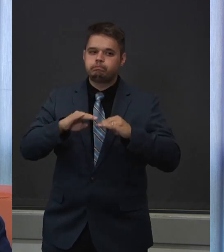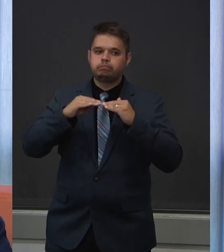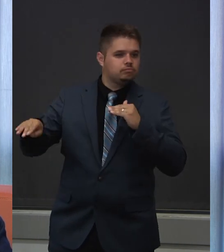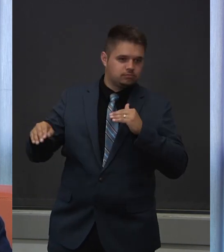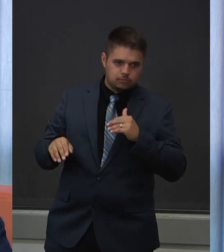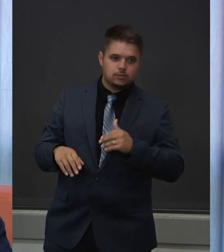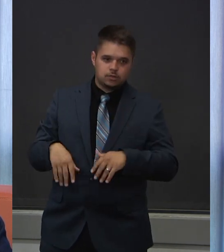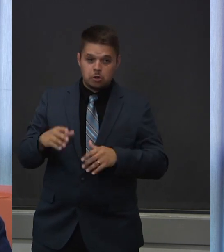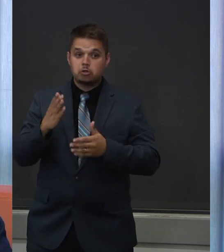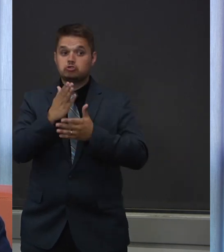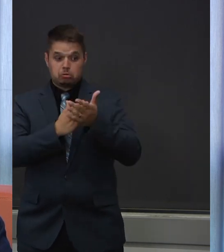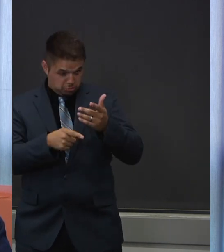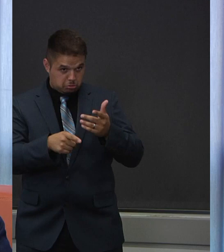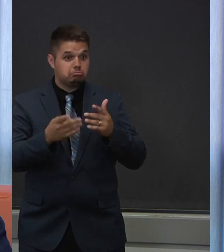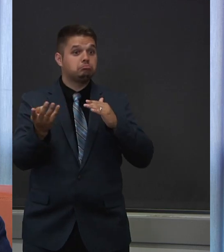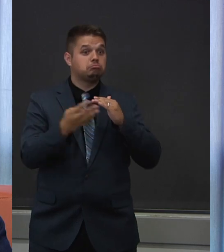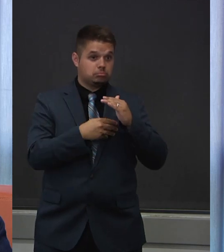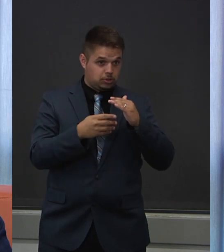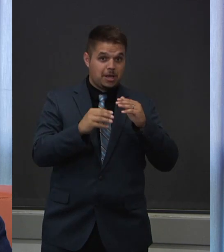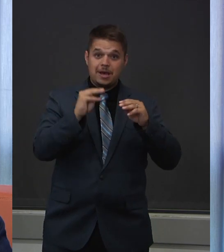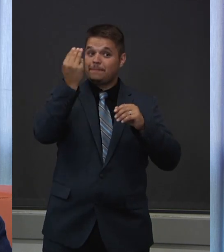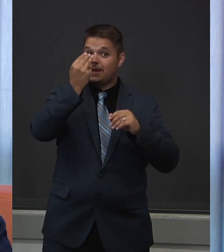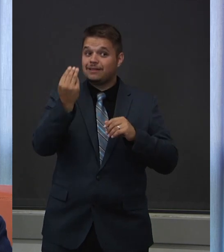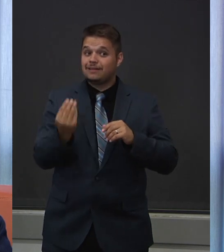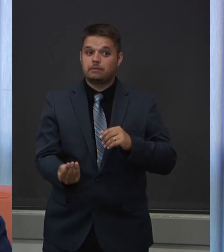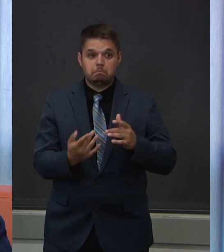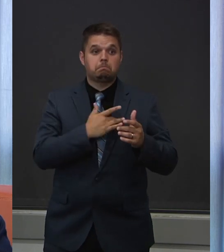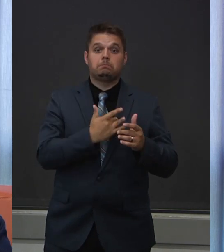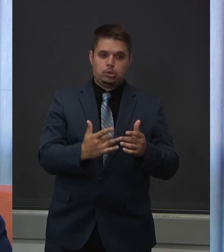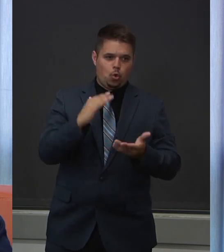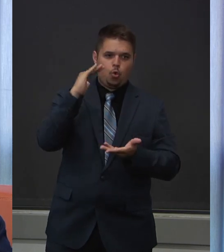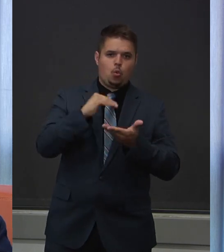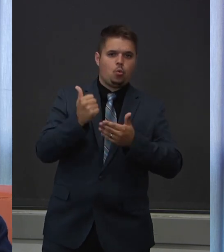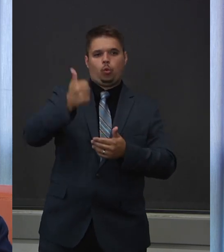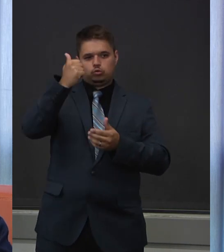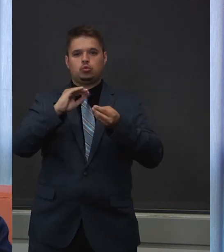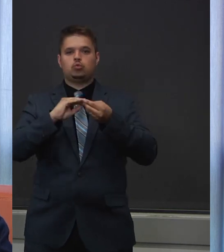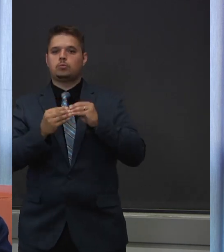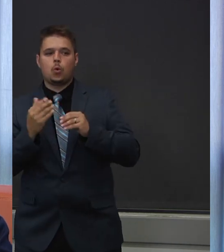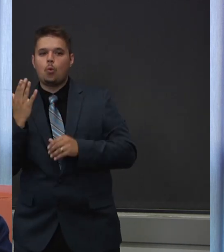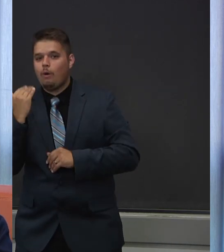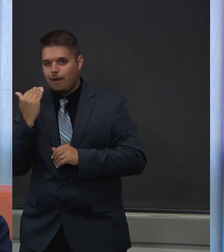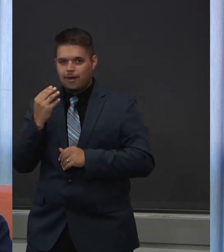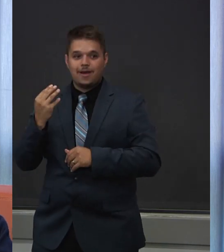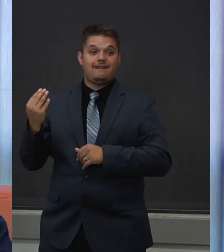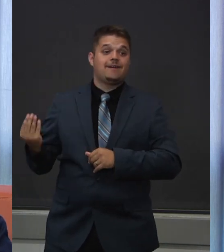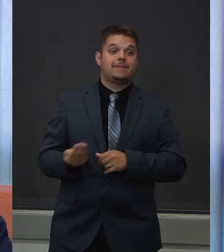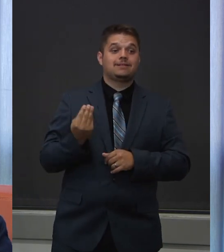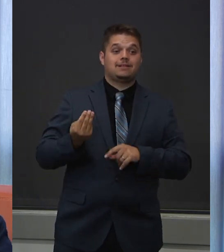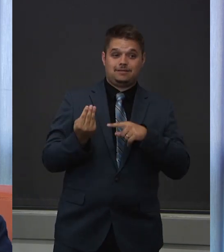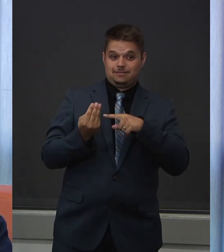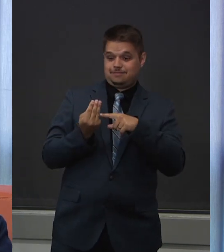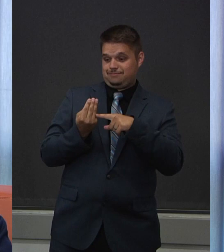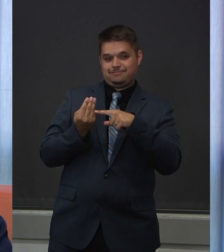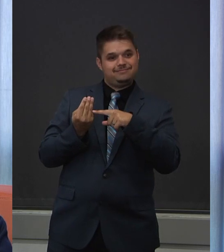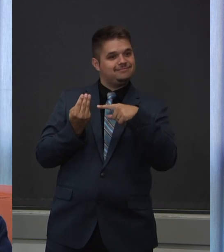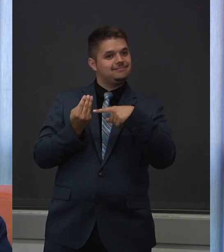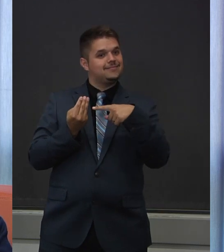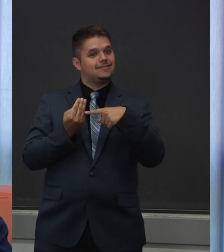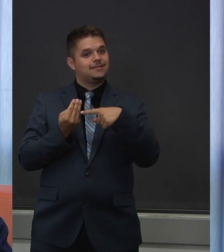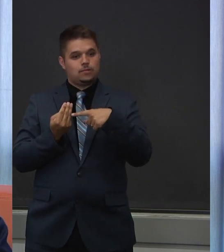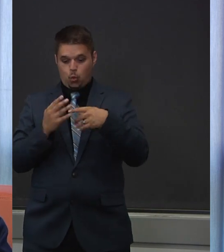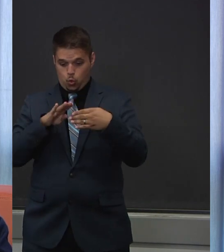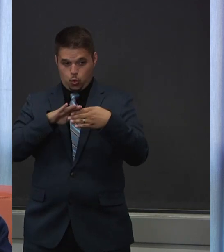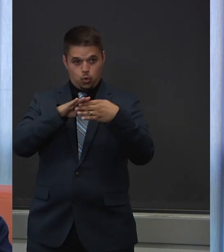right that on Mondays, those numbers are generally a bit lower because Monday's case numbers are coming from over the weekend and there are